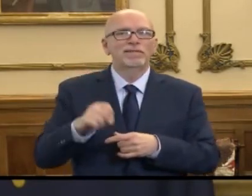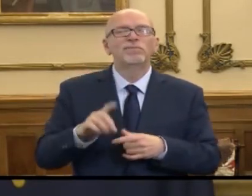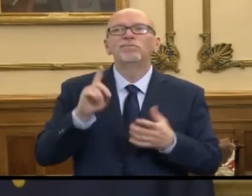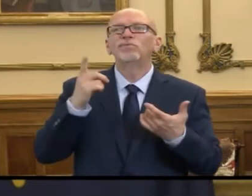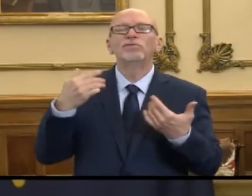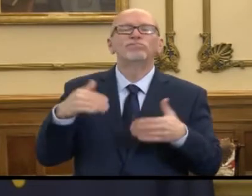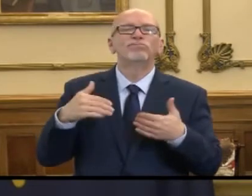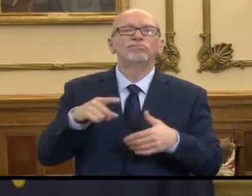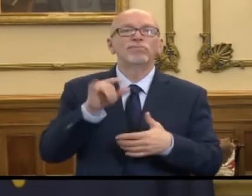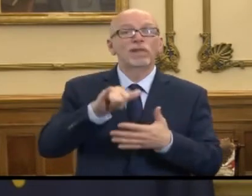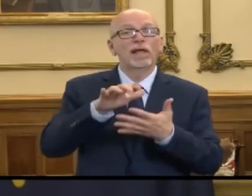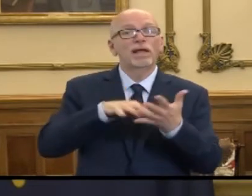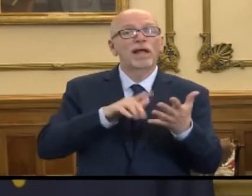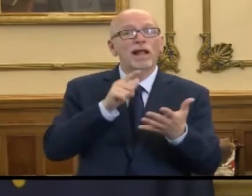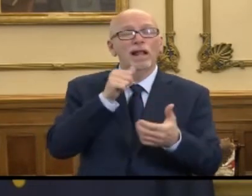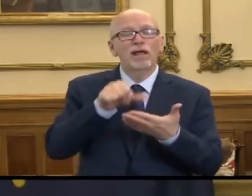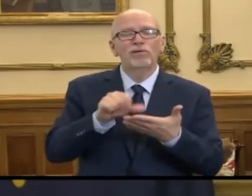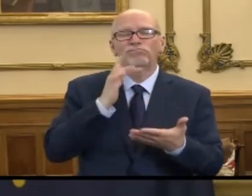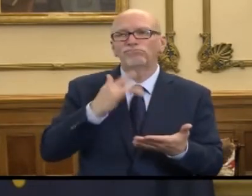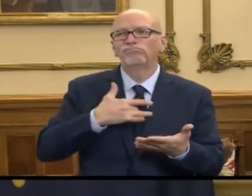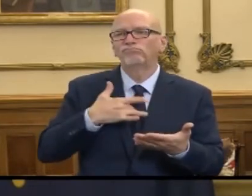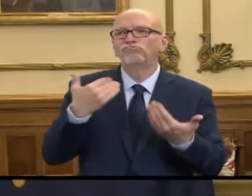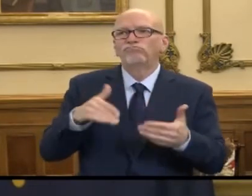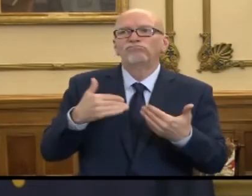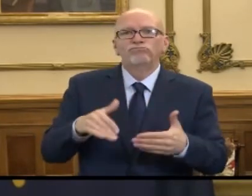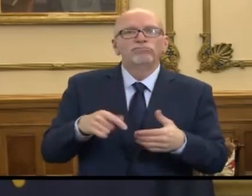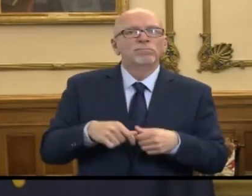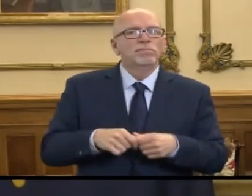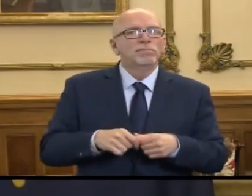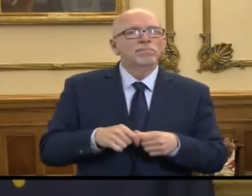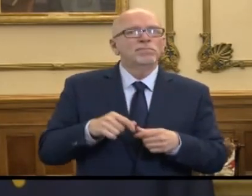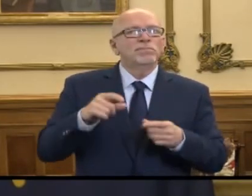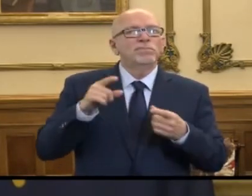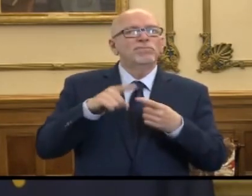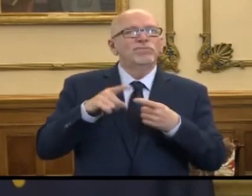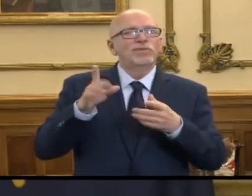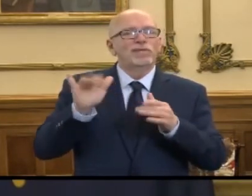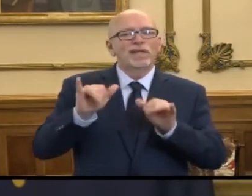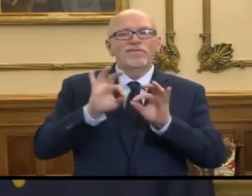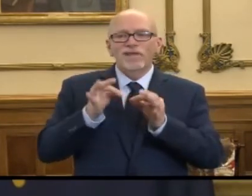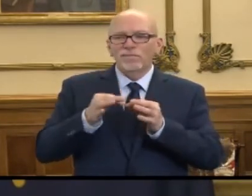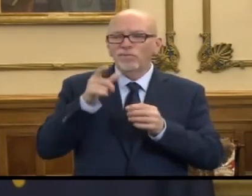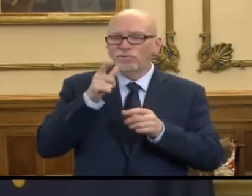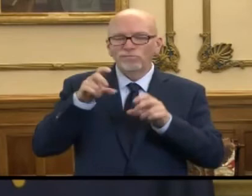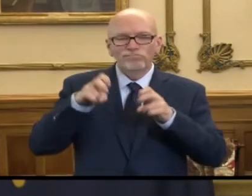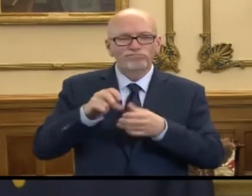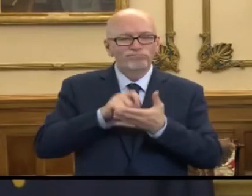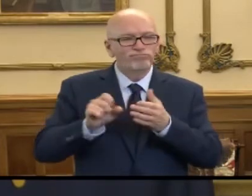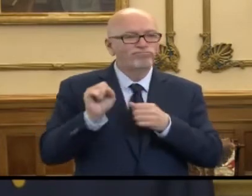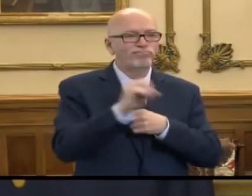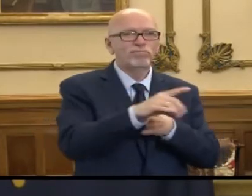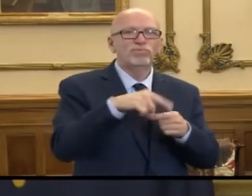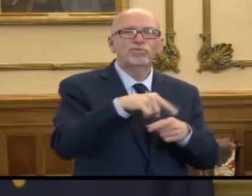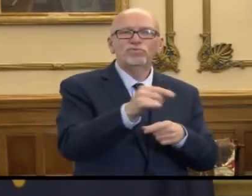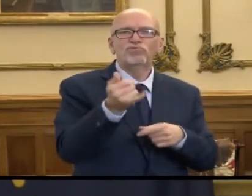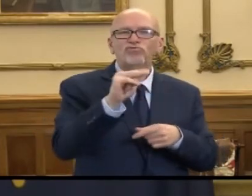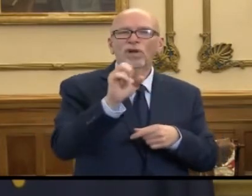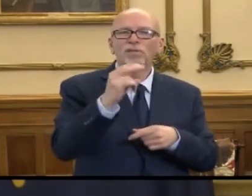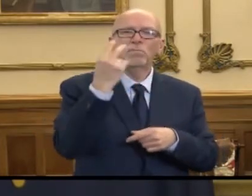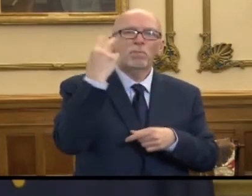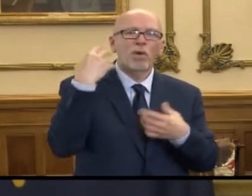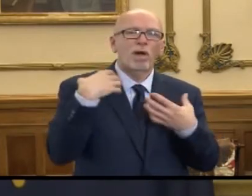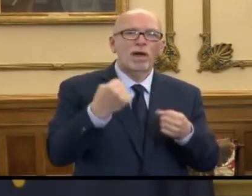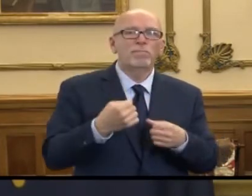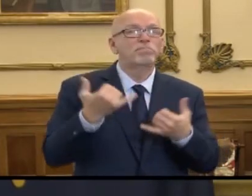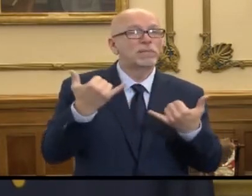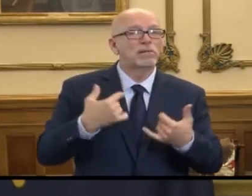at any moment than the Slades did to the staff there at Johnson Memorial Health. And with that,